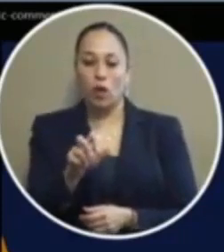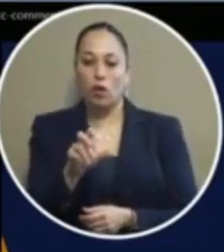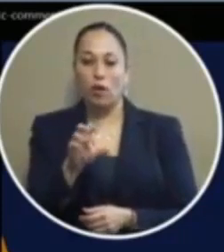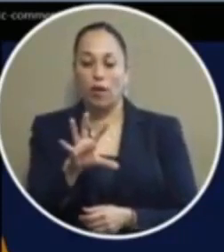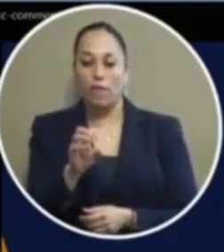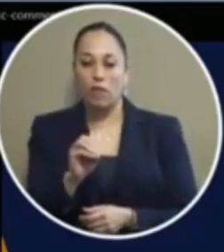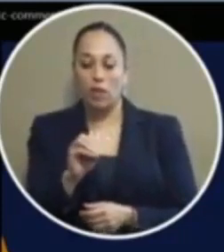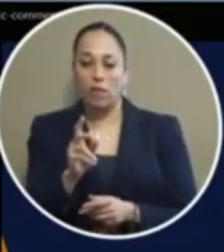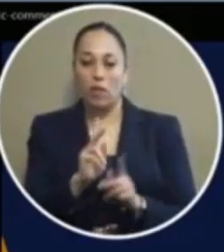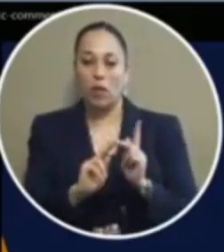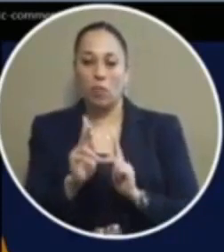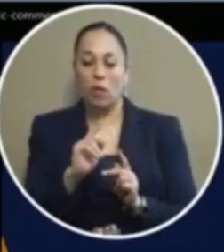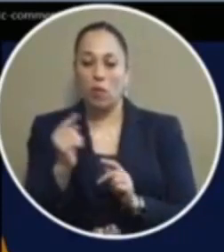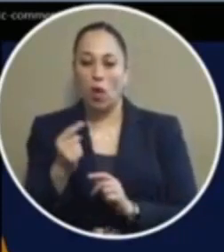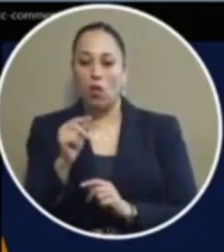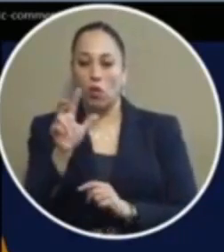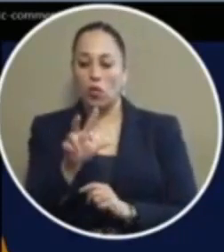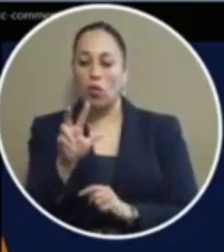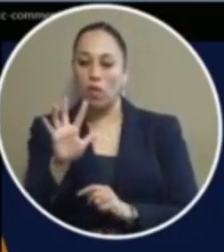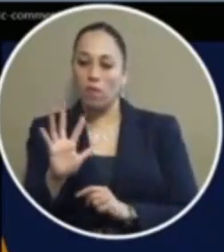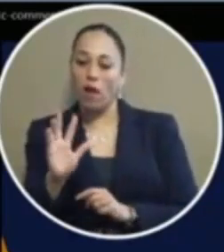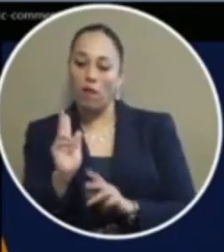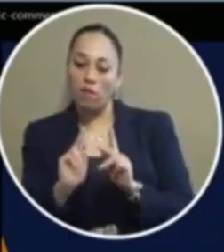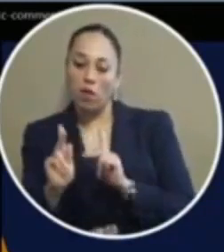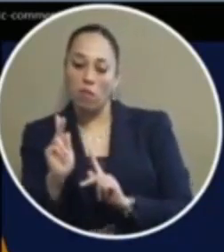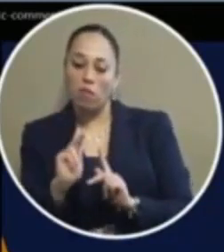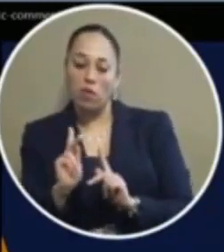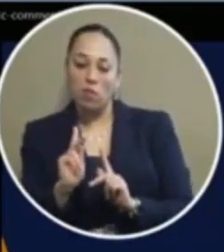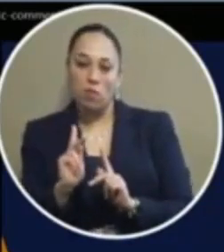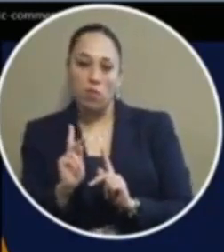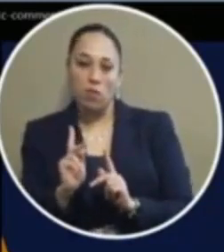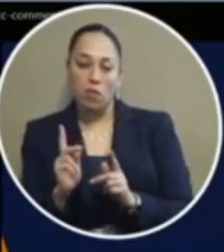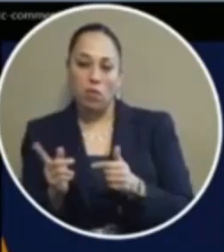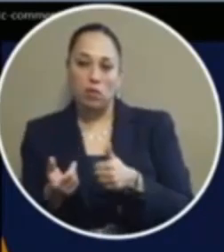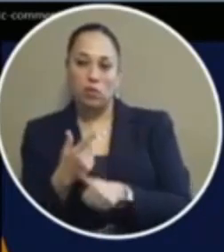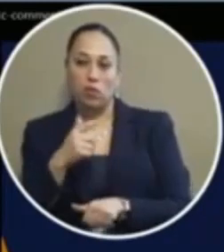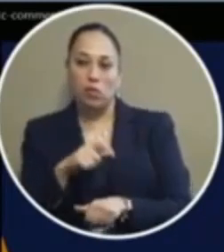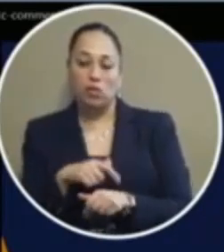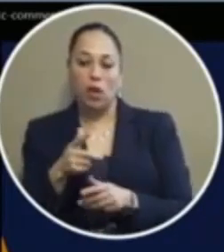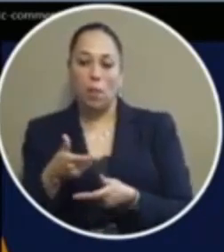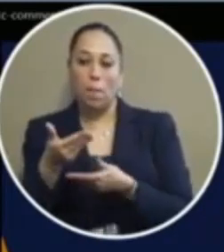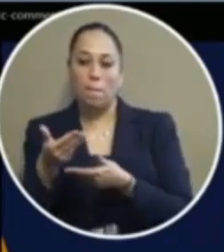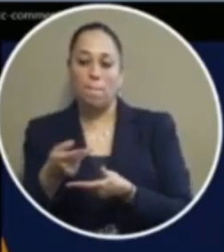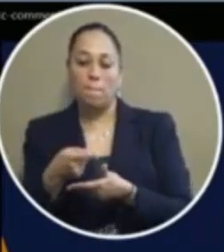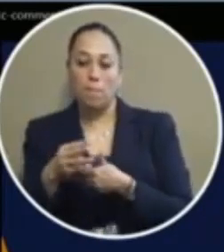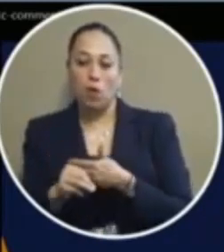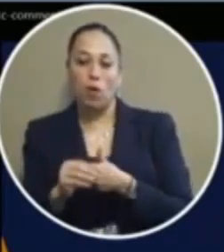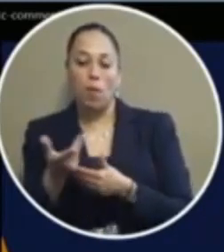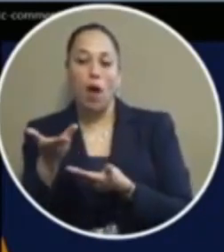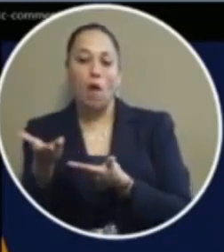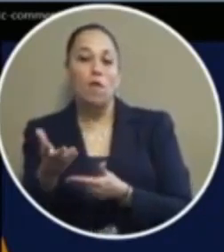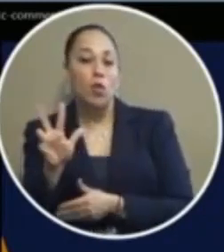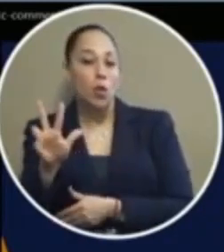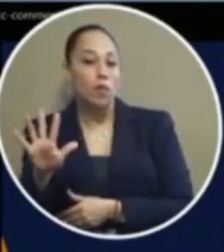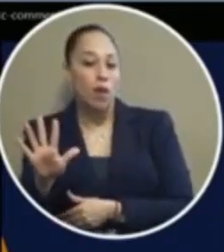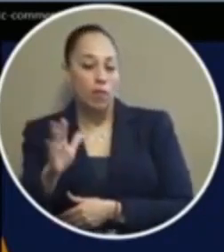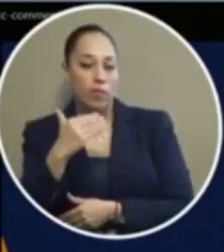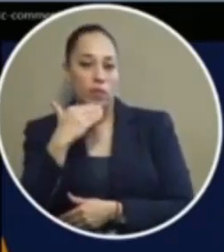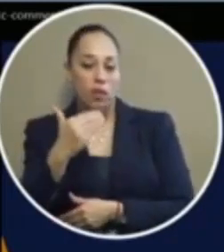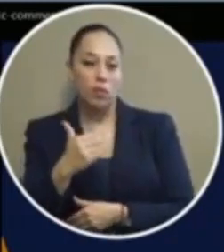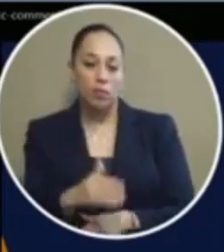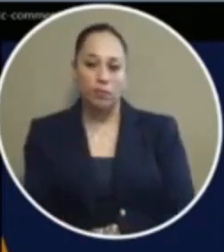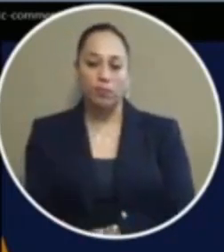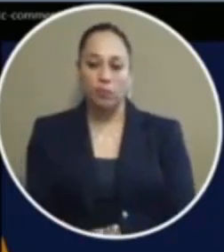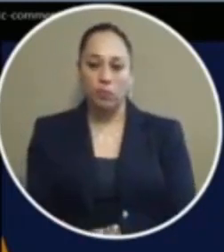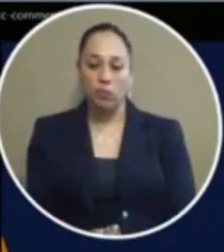individuals only 35 of those individuals were offered the first chance programs 35 thank you guys